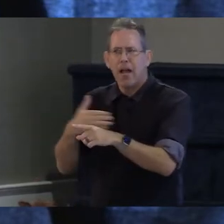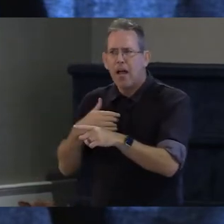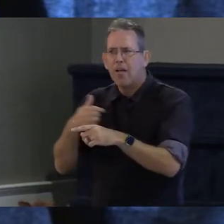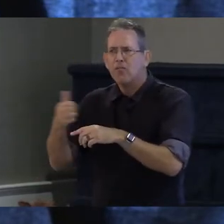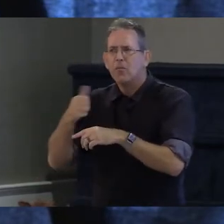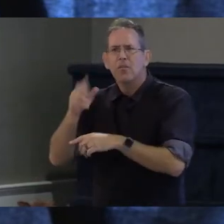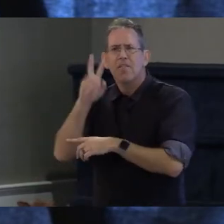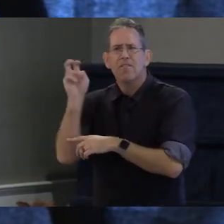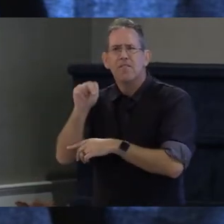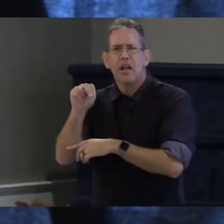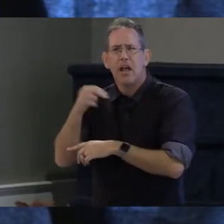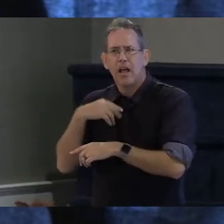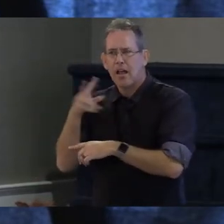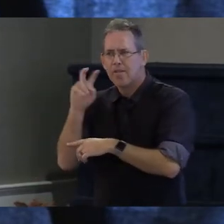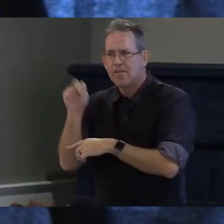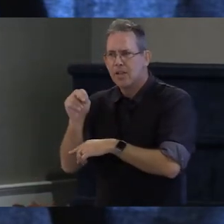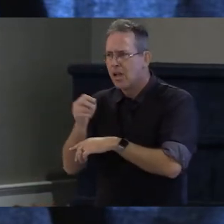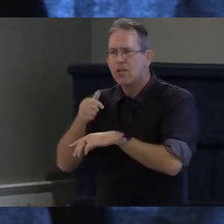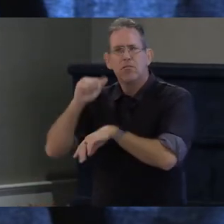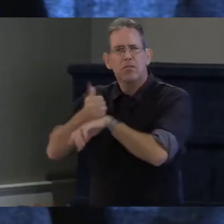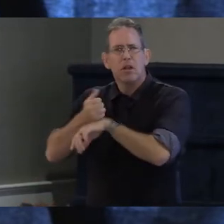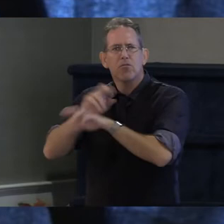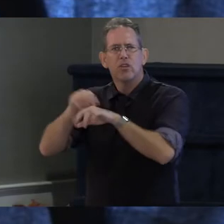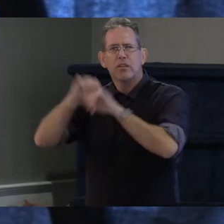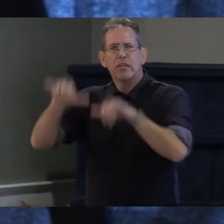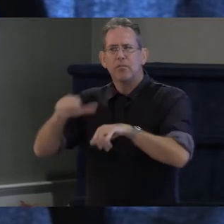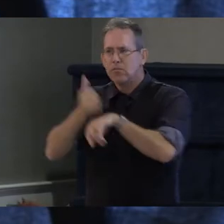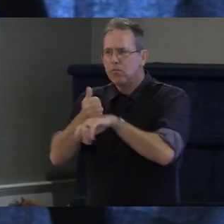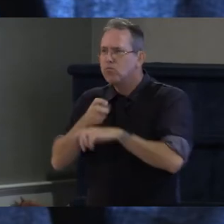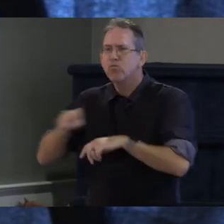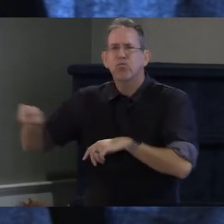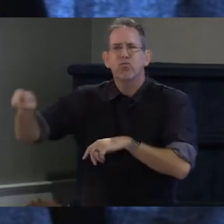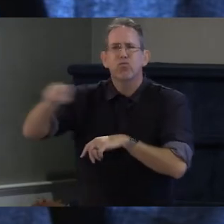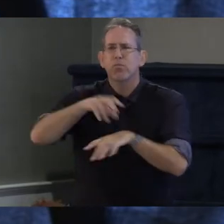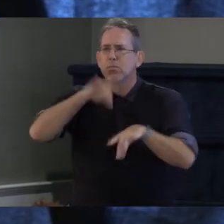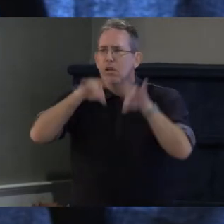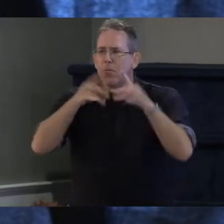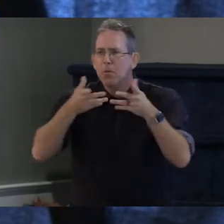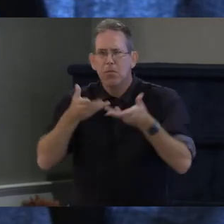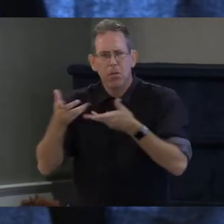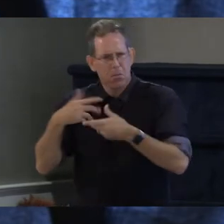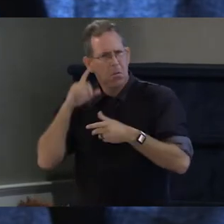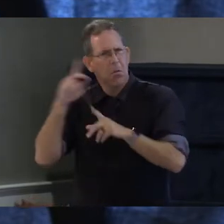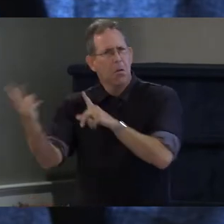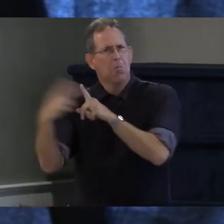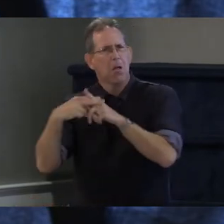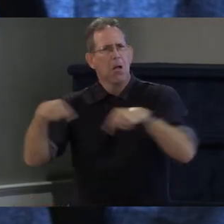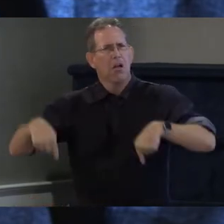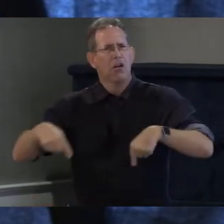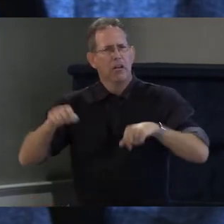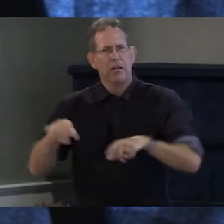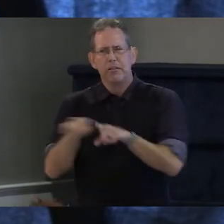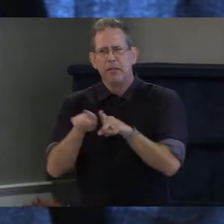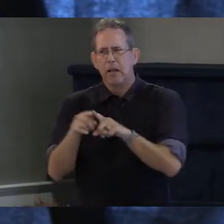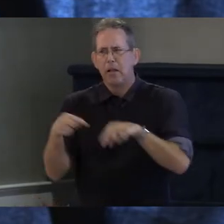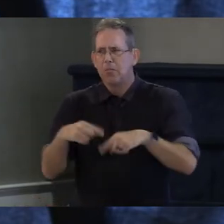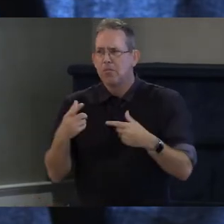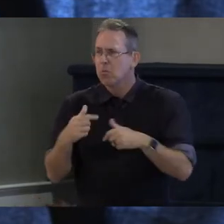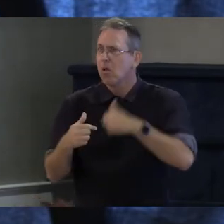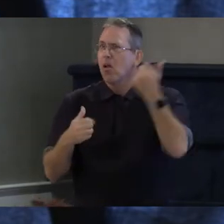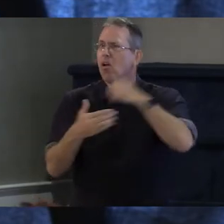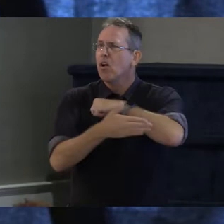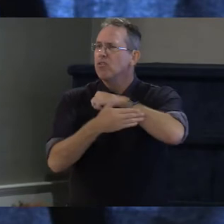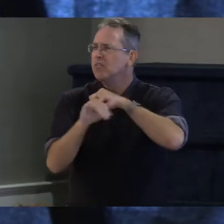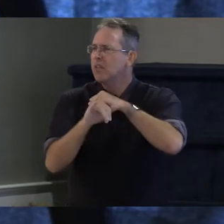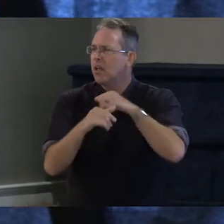they were people who were uh able to accommodate people in uh rural areas off the beaten